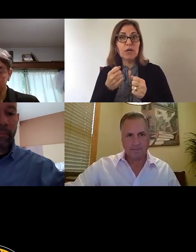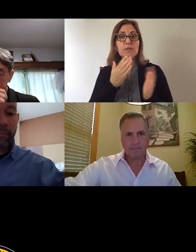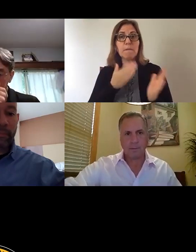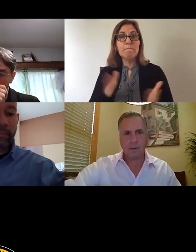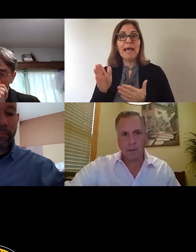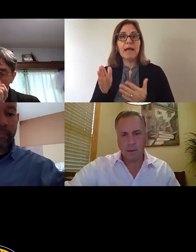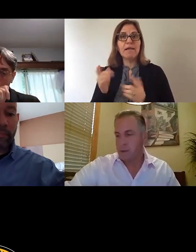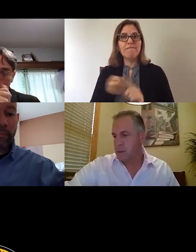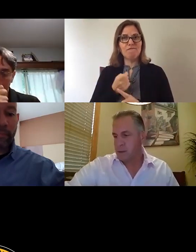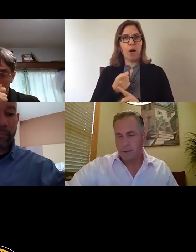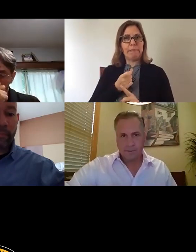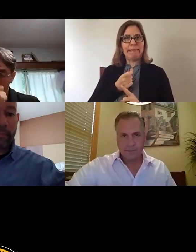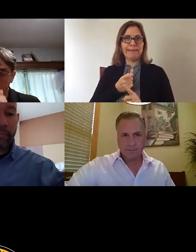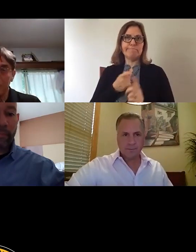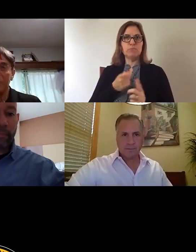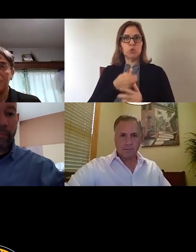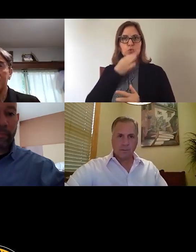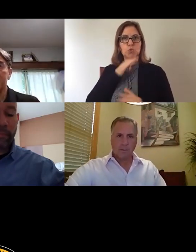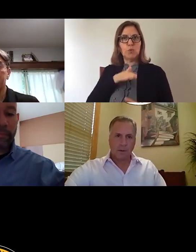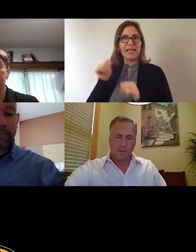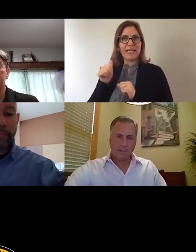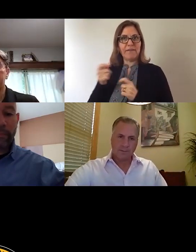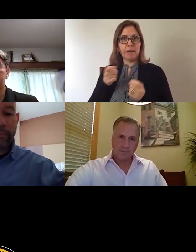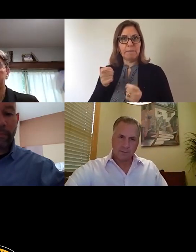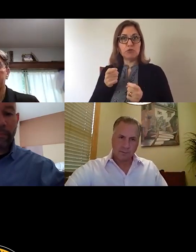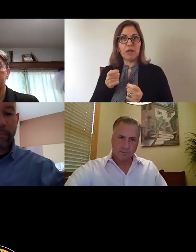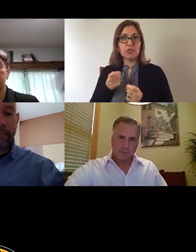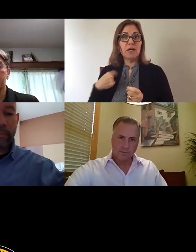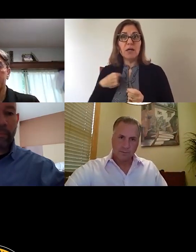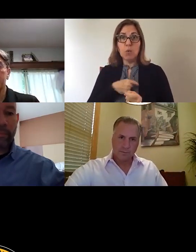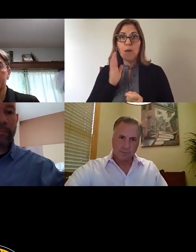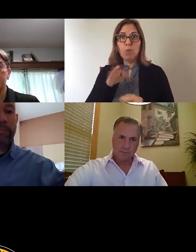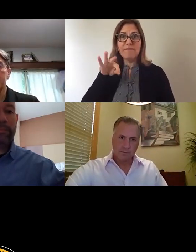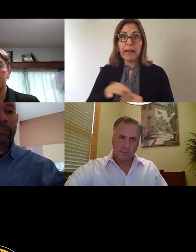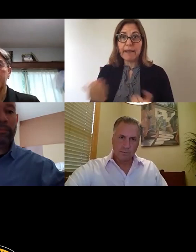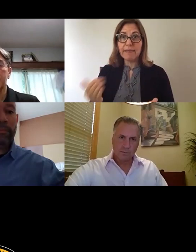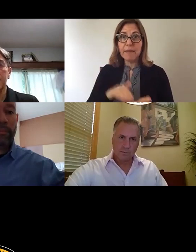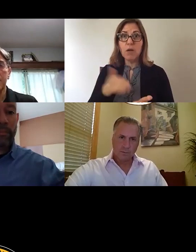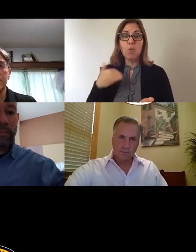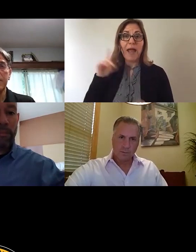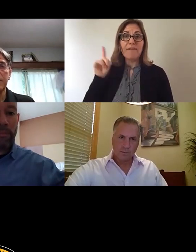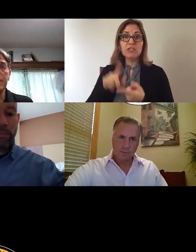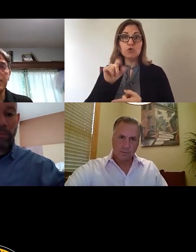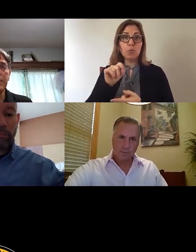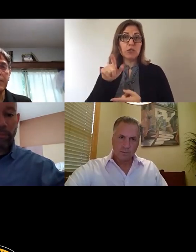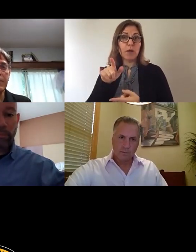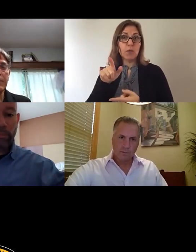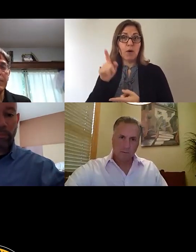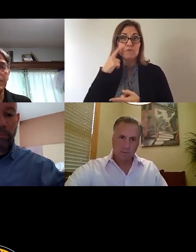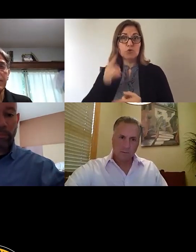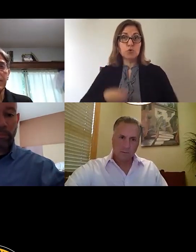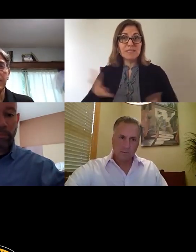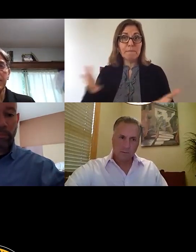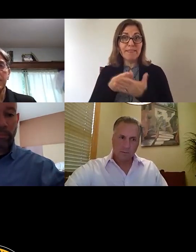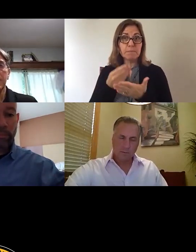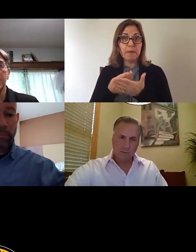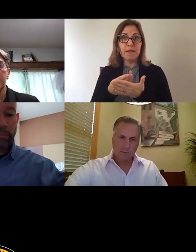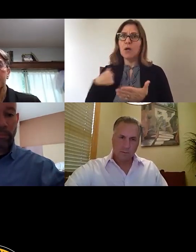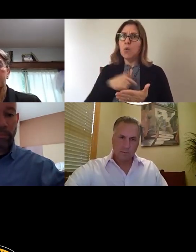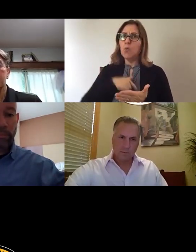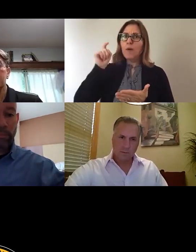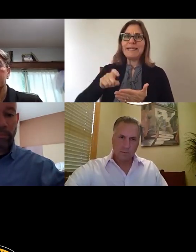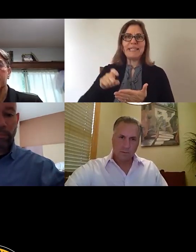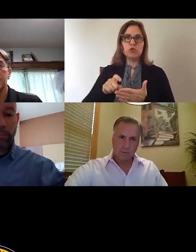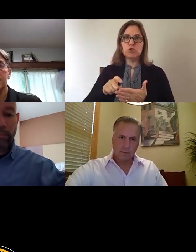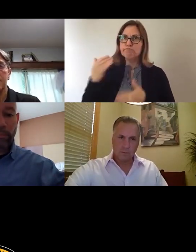administration, we would have reelected them again. We have until 2024 to spend this money. Let's get this right the first time.